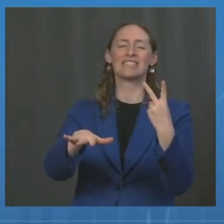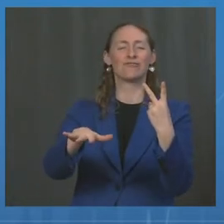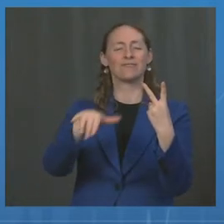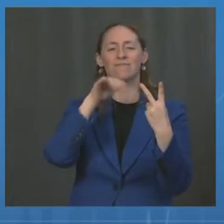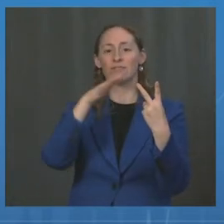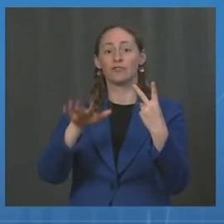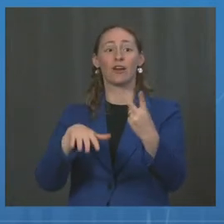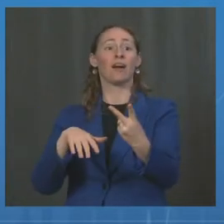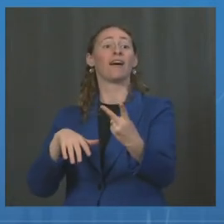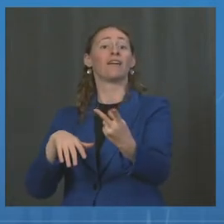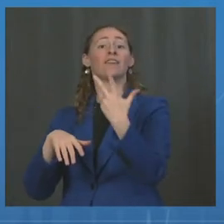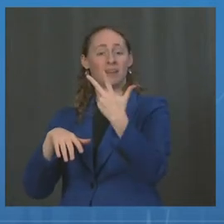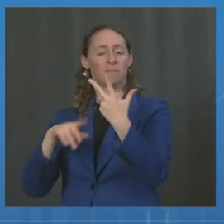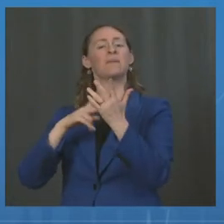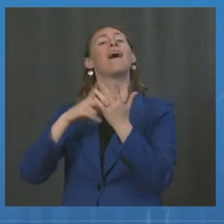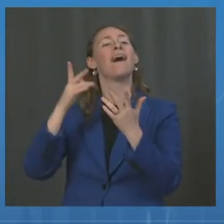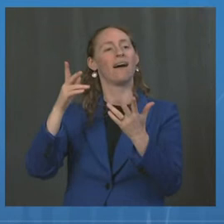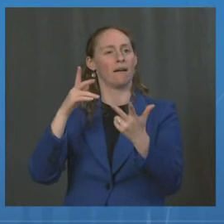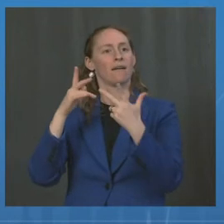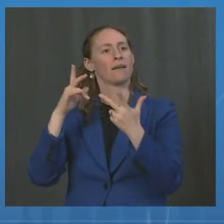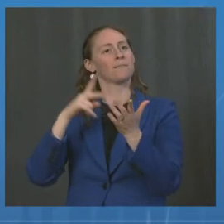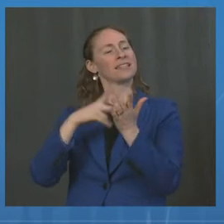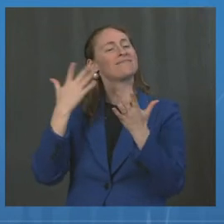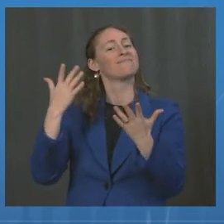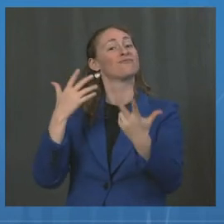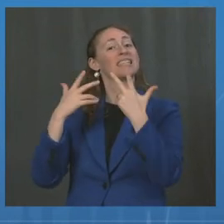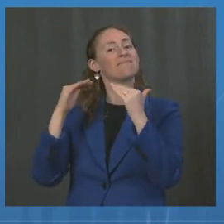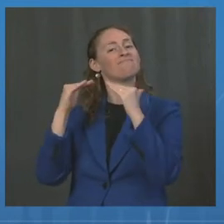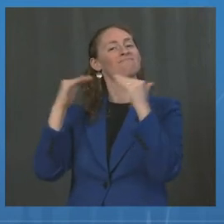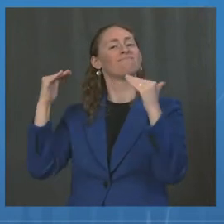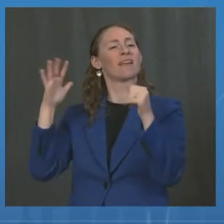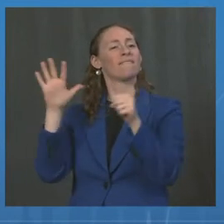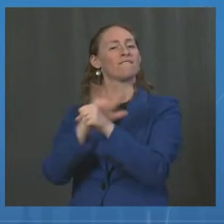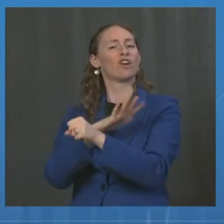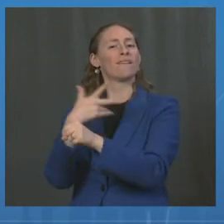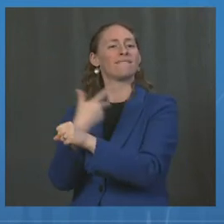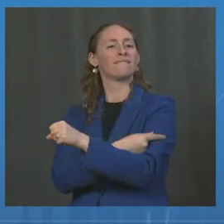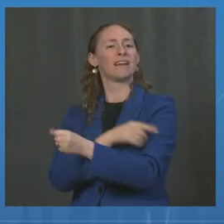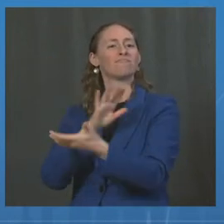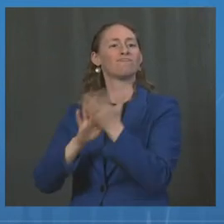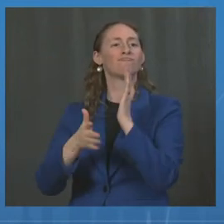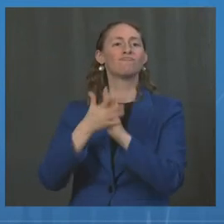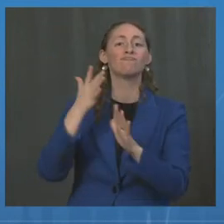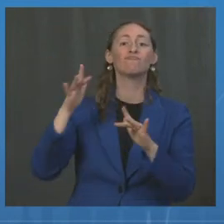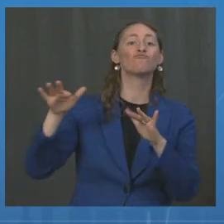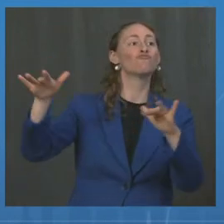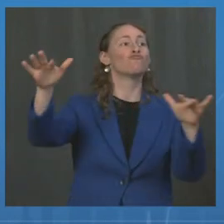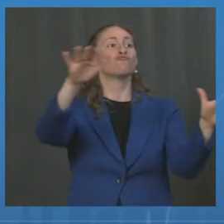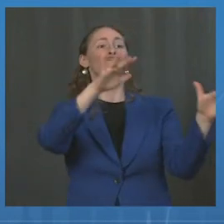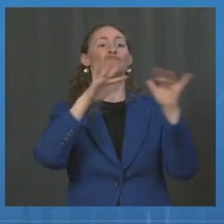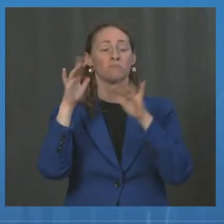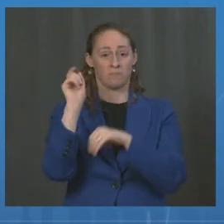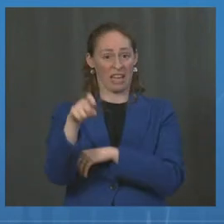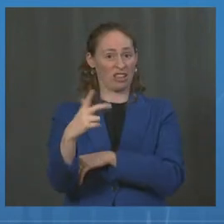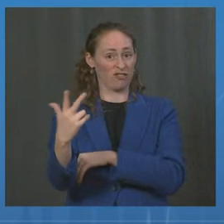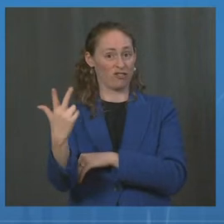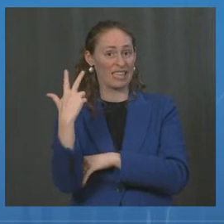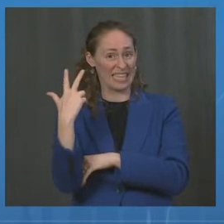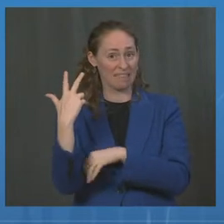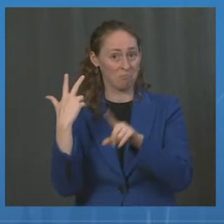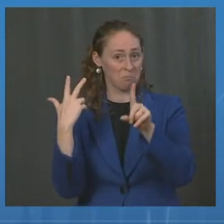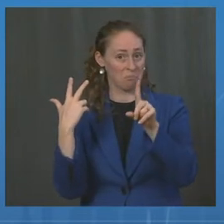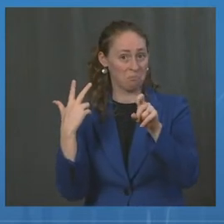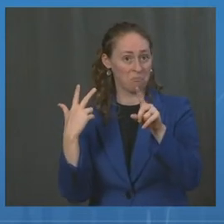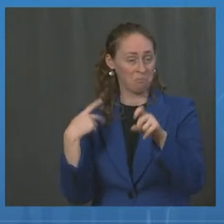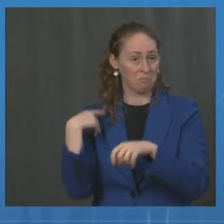considered fully vaccinated and enjoy the privileges of the freedoms that that provides? And then sort of a broader question, and